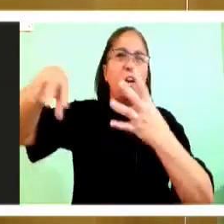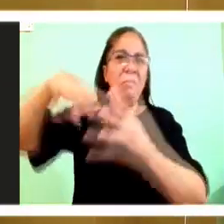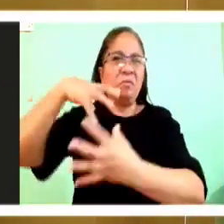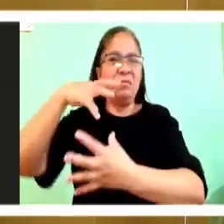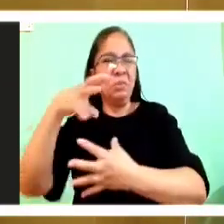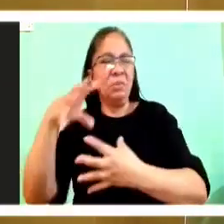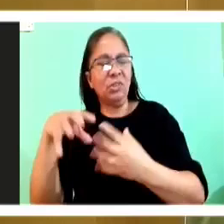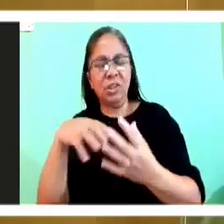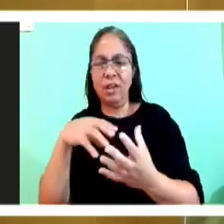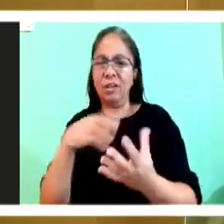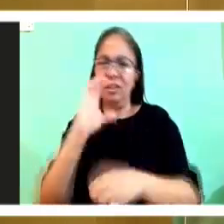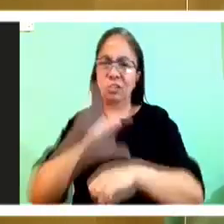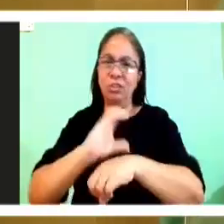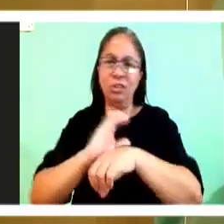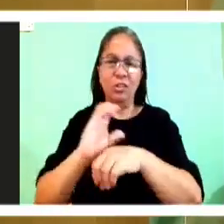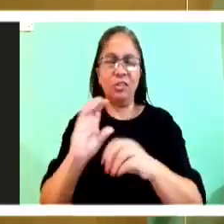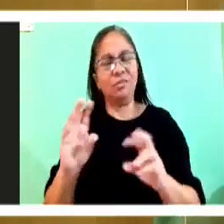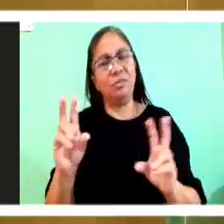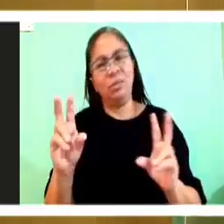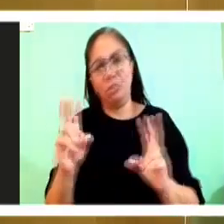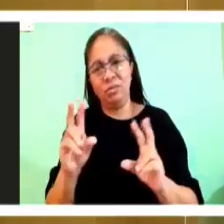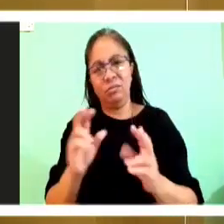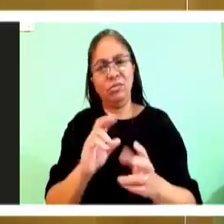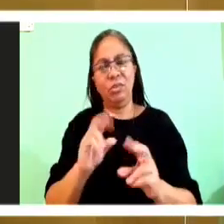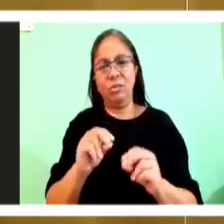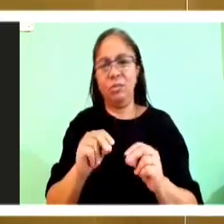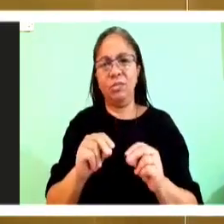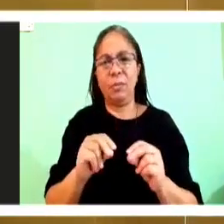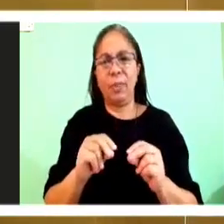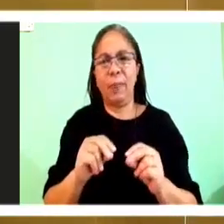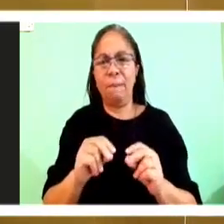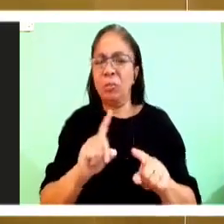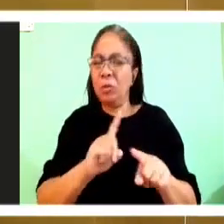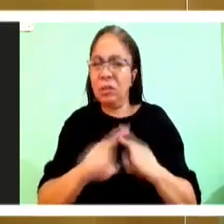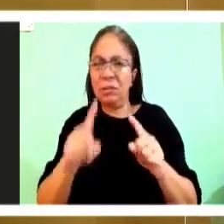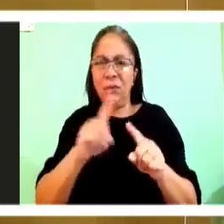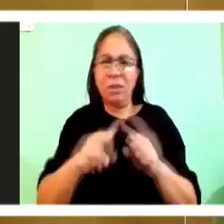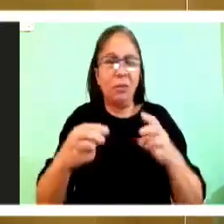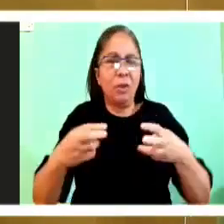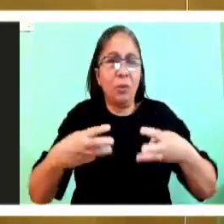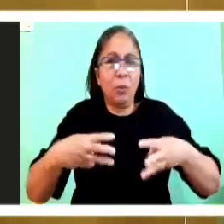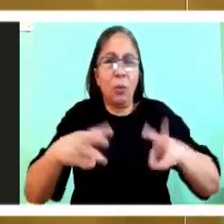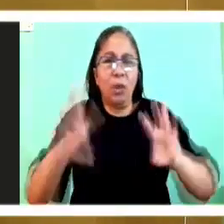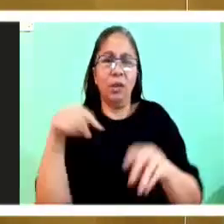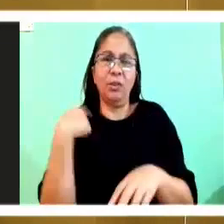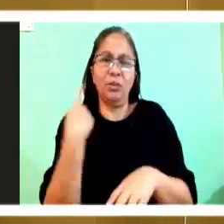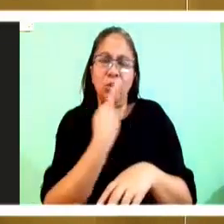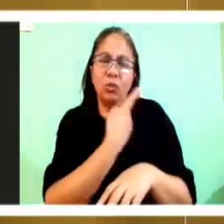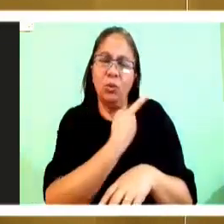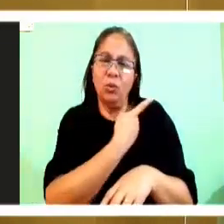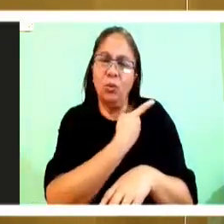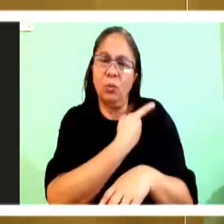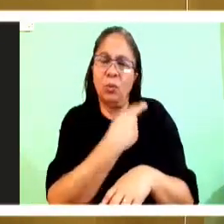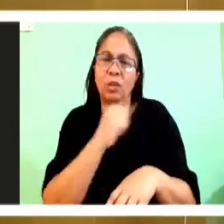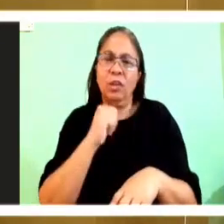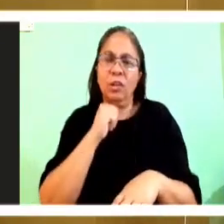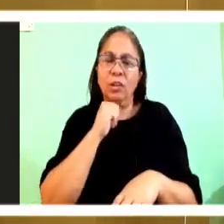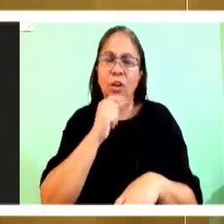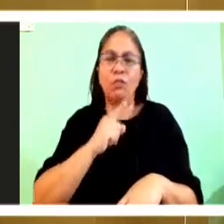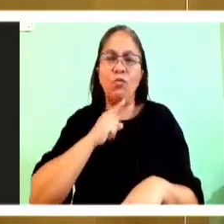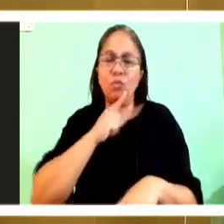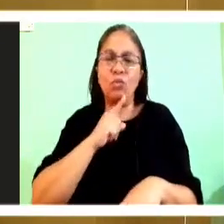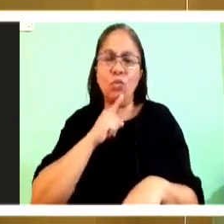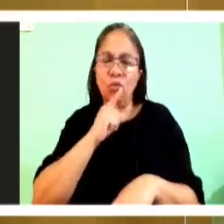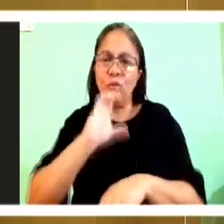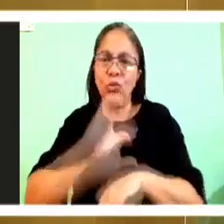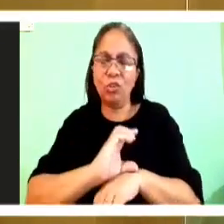or not in all of the ways in which we have failed as church. All of the sinfulness